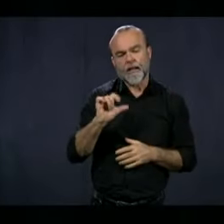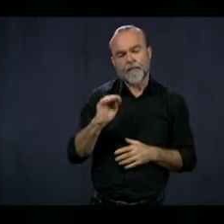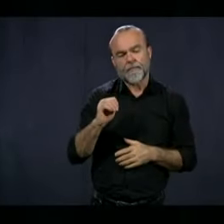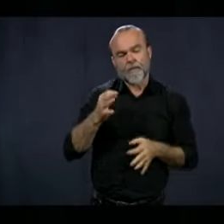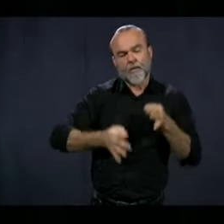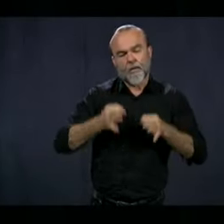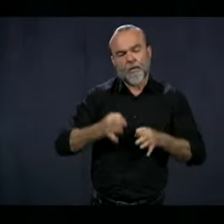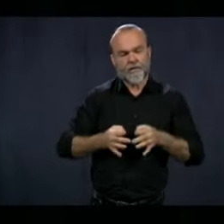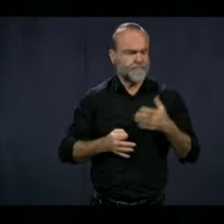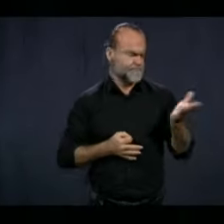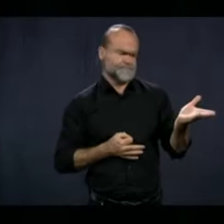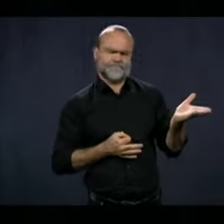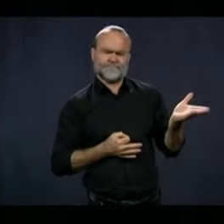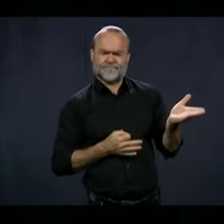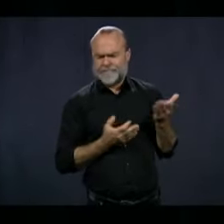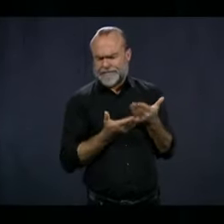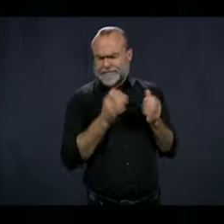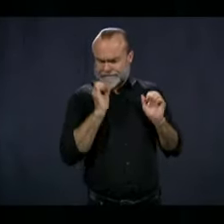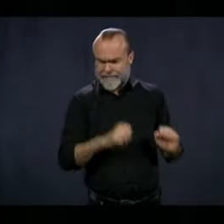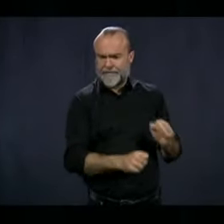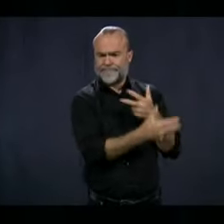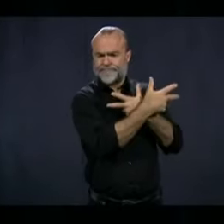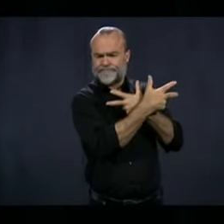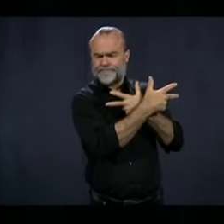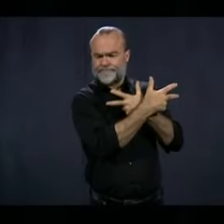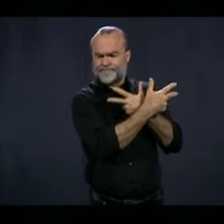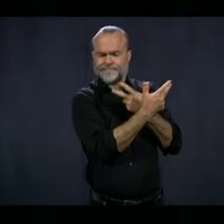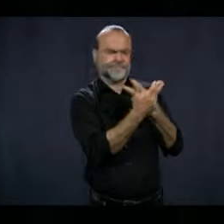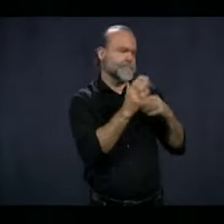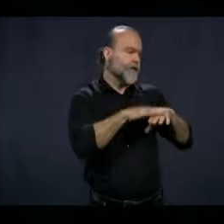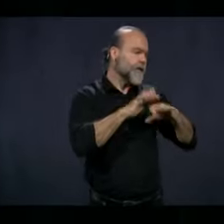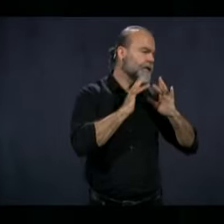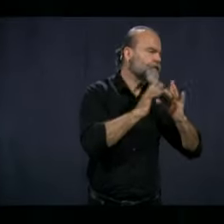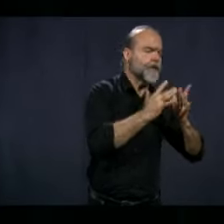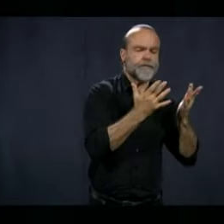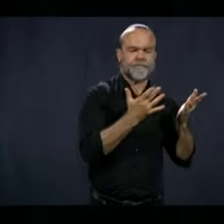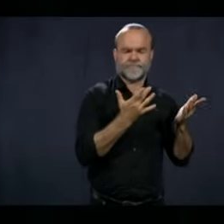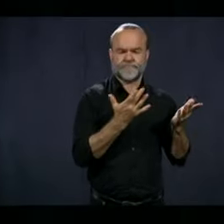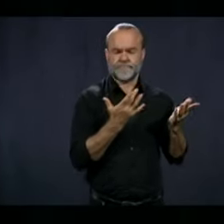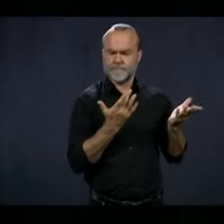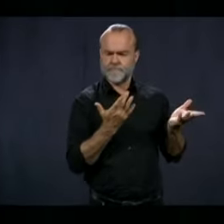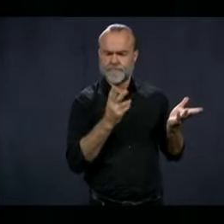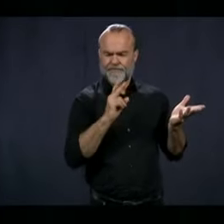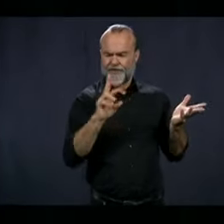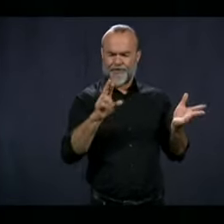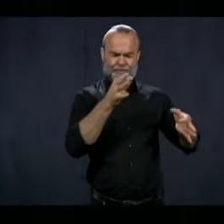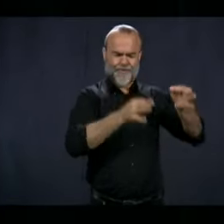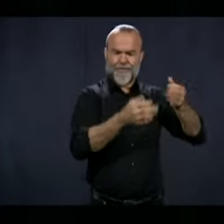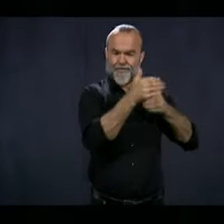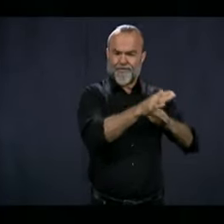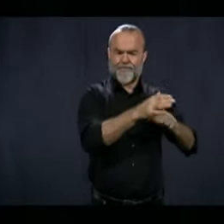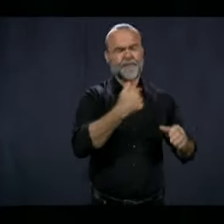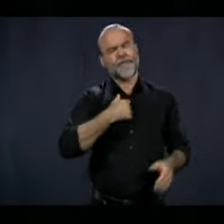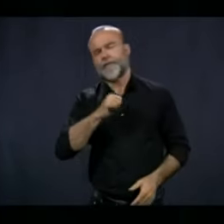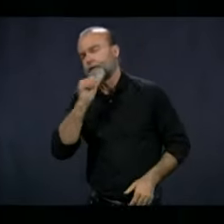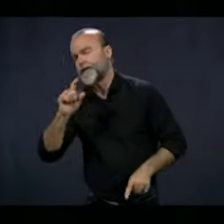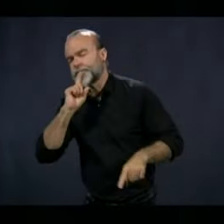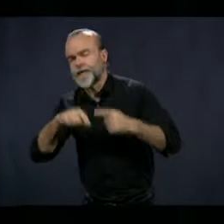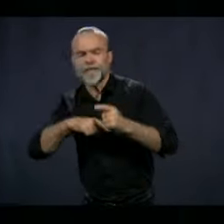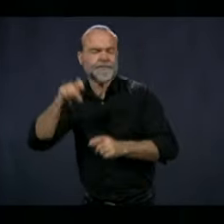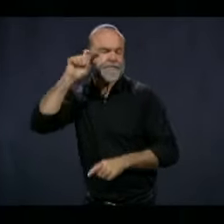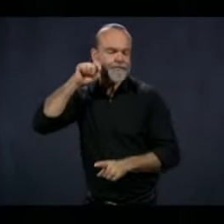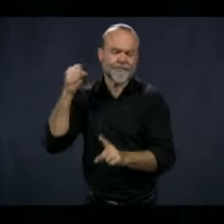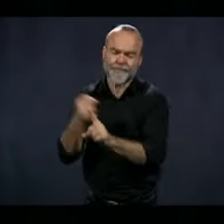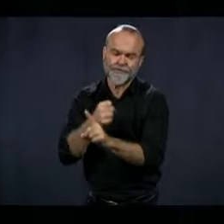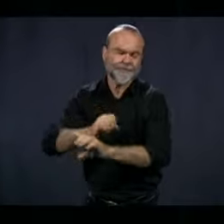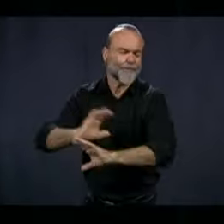that could be done over the Internet, over a virtual courtroom. I'm not talking about a sexual assault case, but